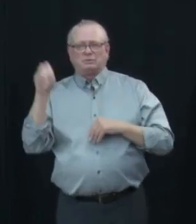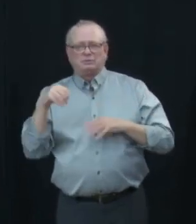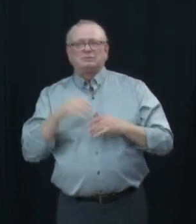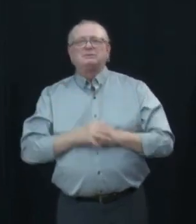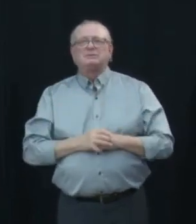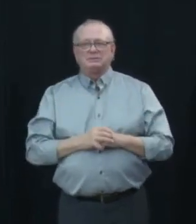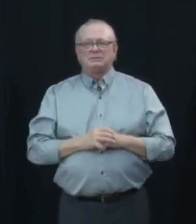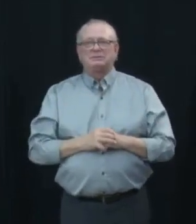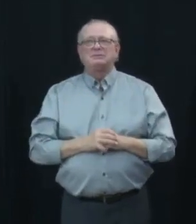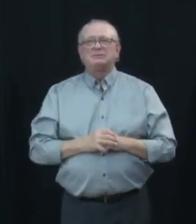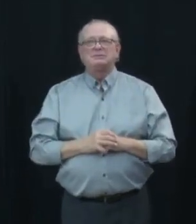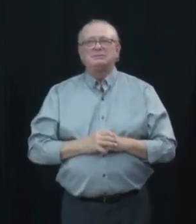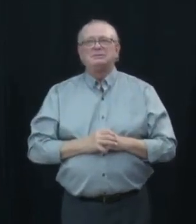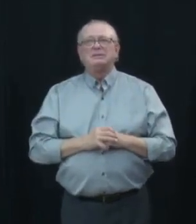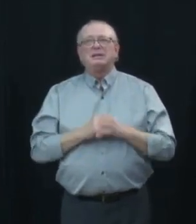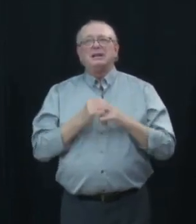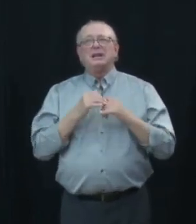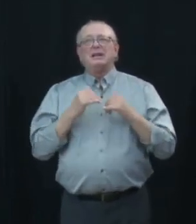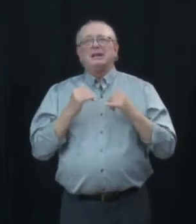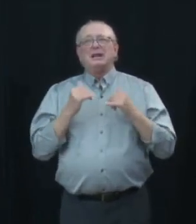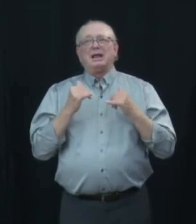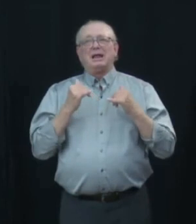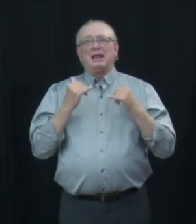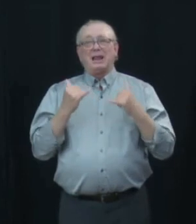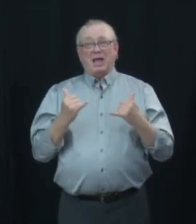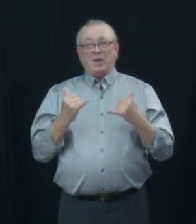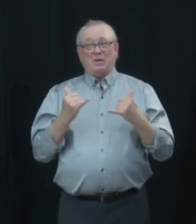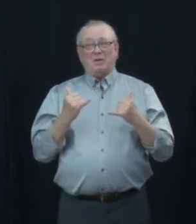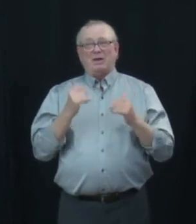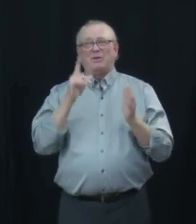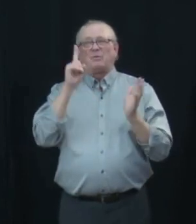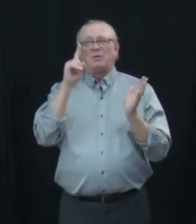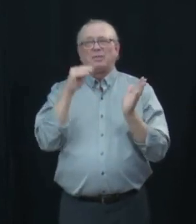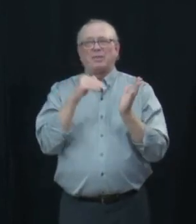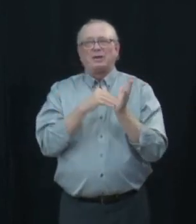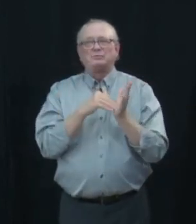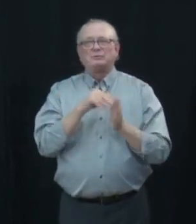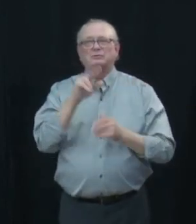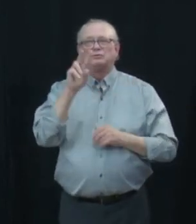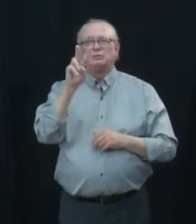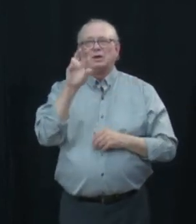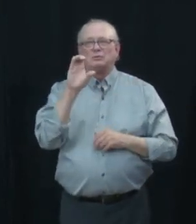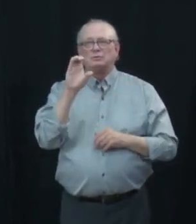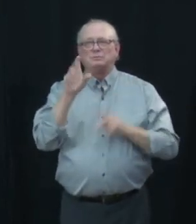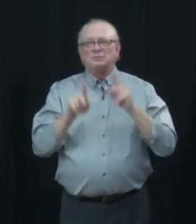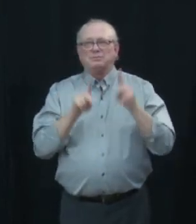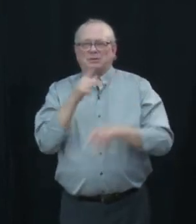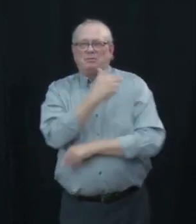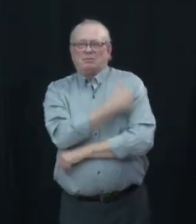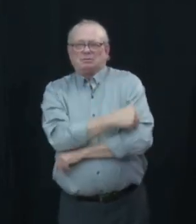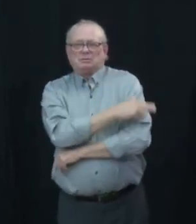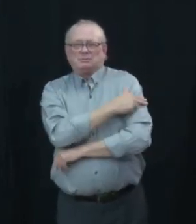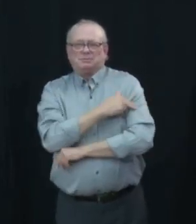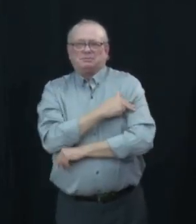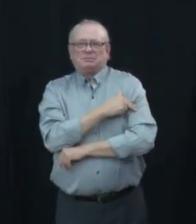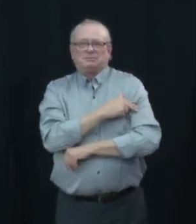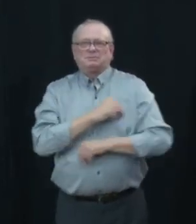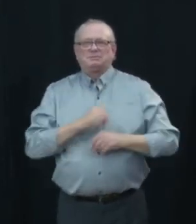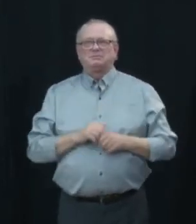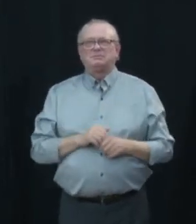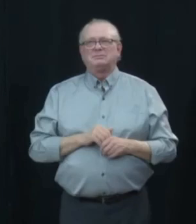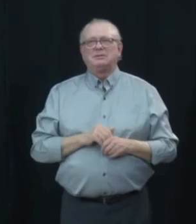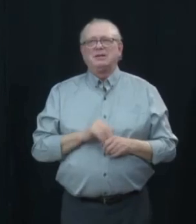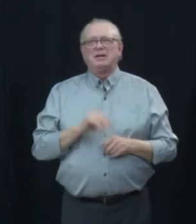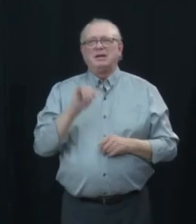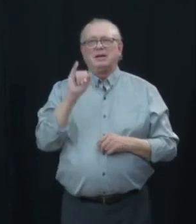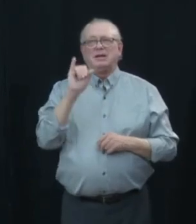with covid 19 in hospital including 47 in the icu sadly between april 19th and